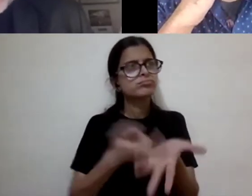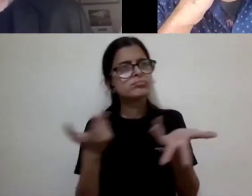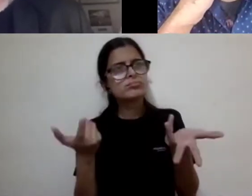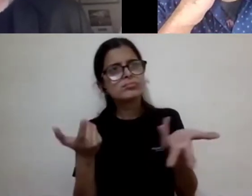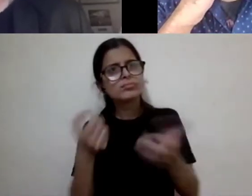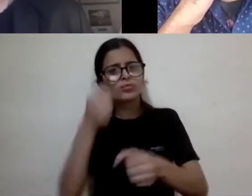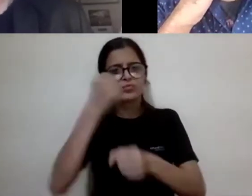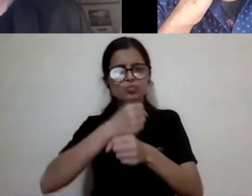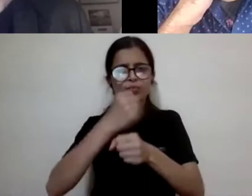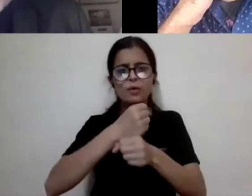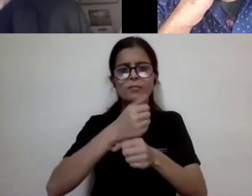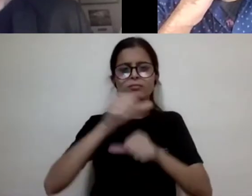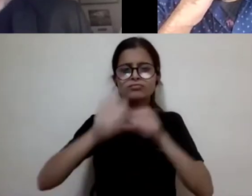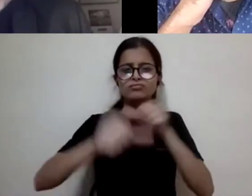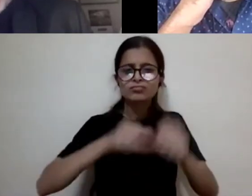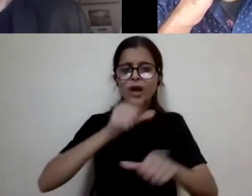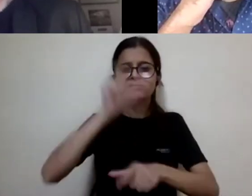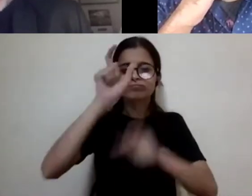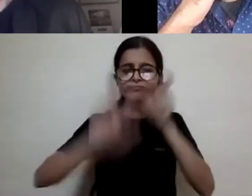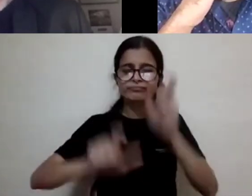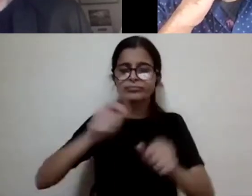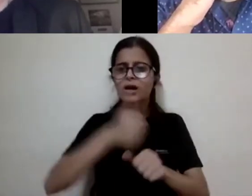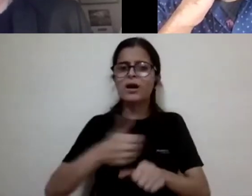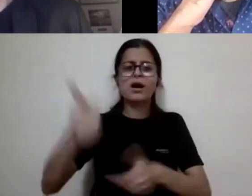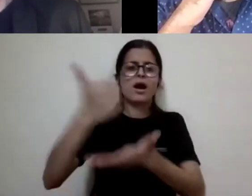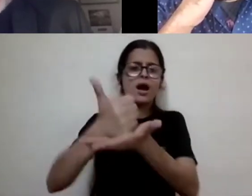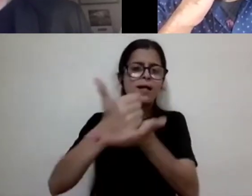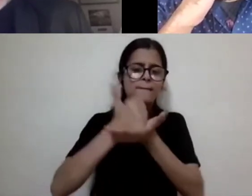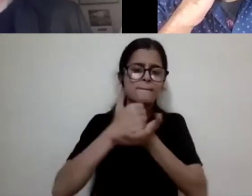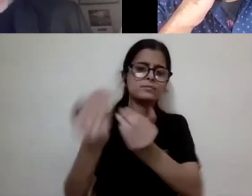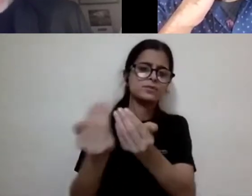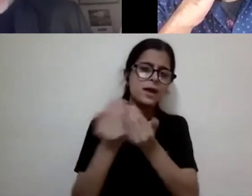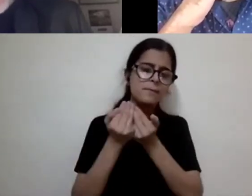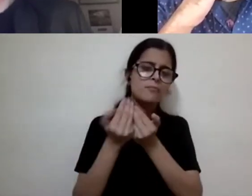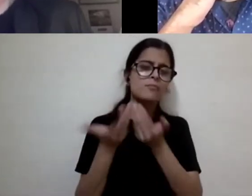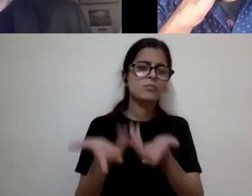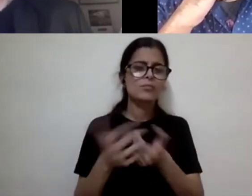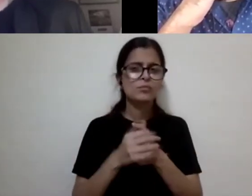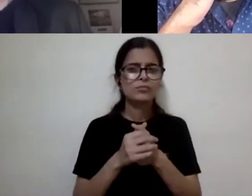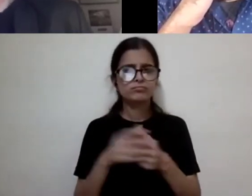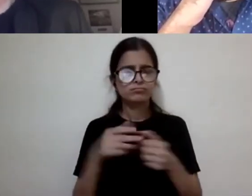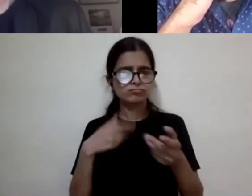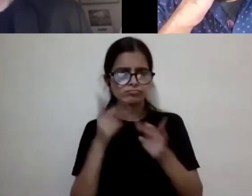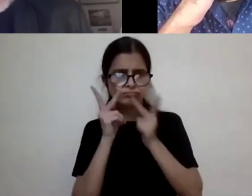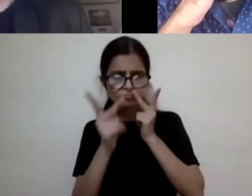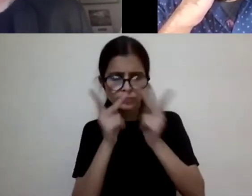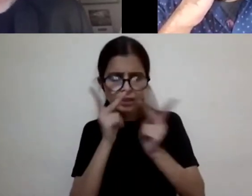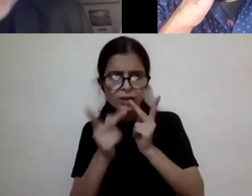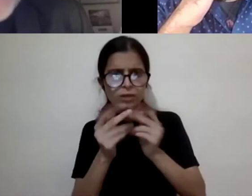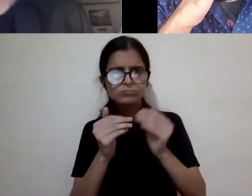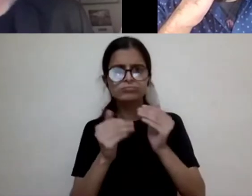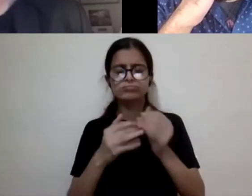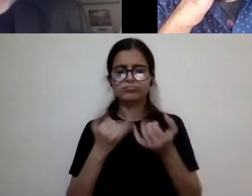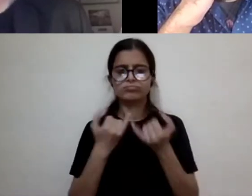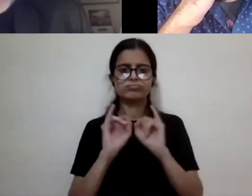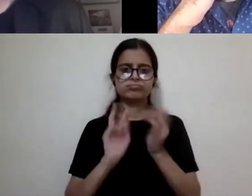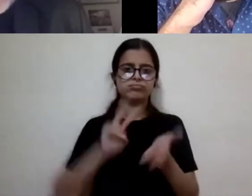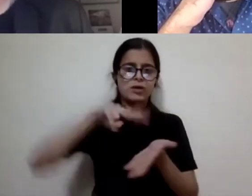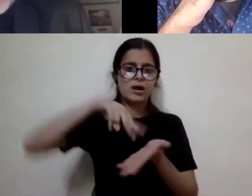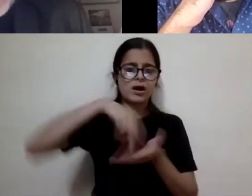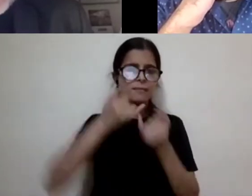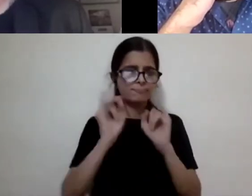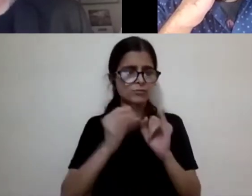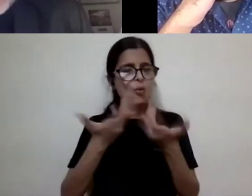and processes that help us. And therefore this kind of fantasy of independence and lack of dependence